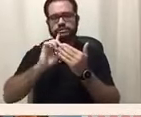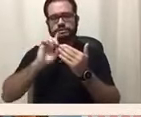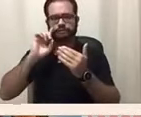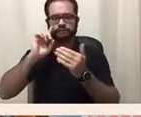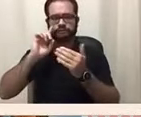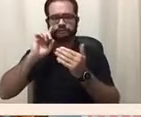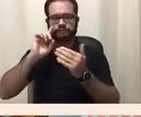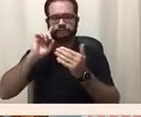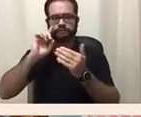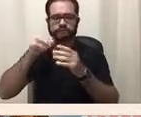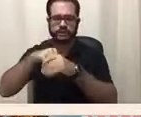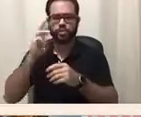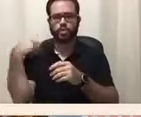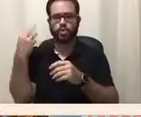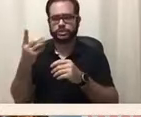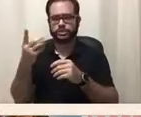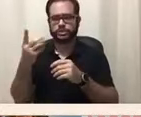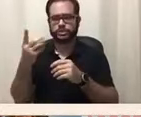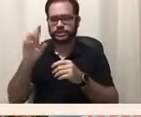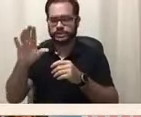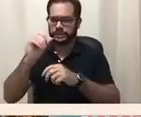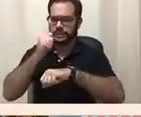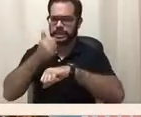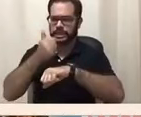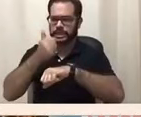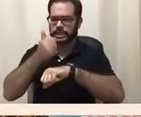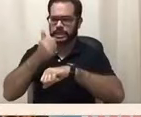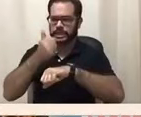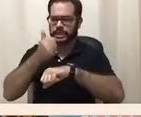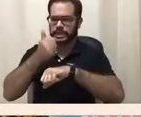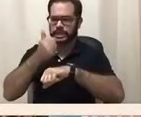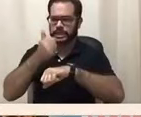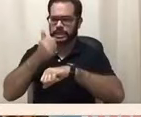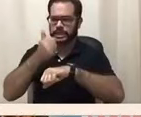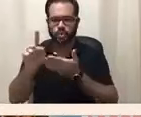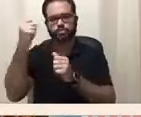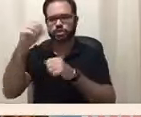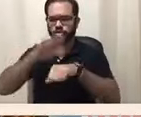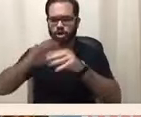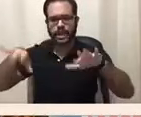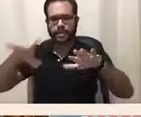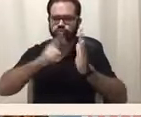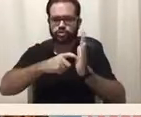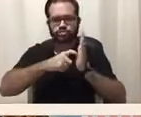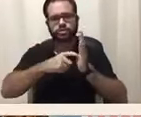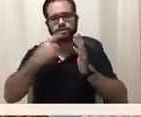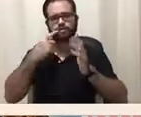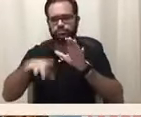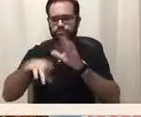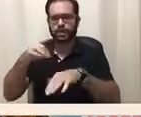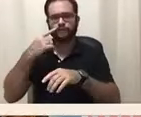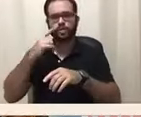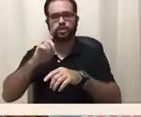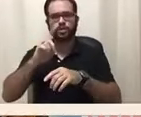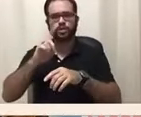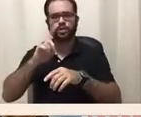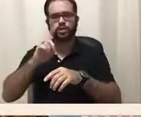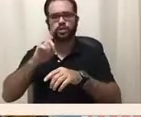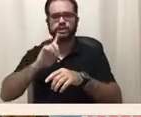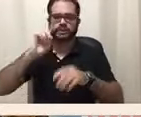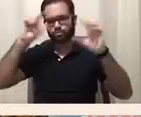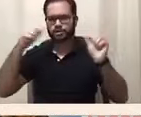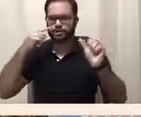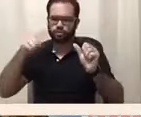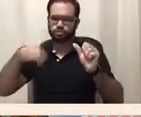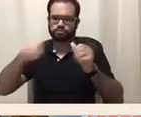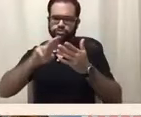campus demanding the selection of a death president for the university. The protest is called death president now, or